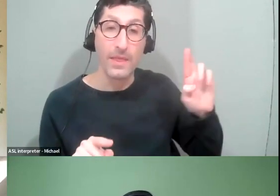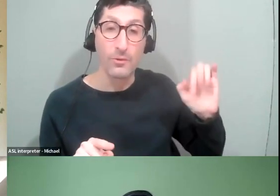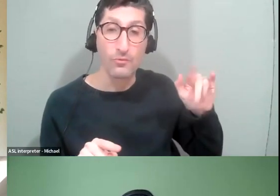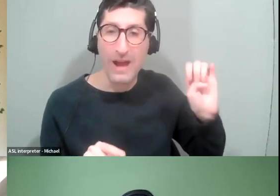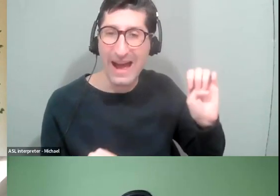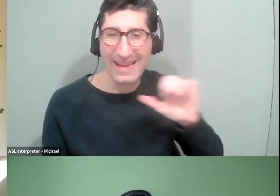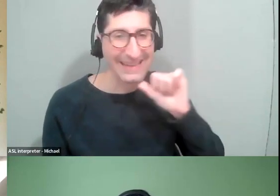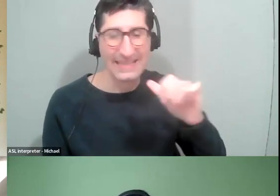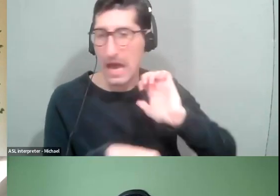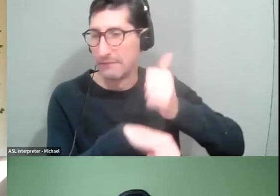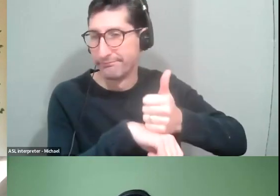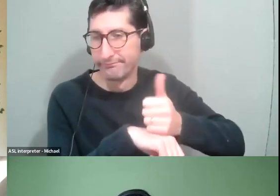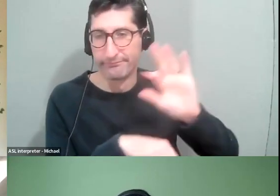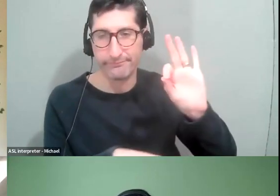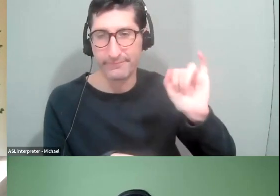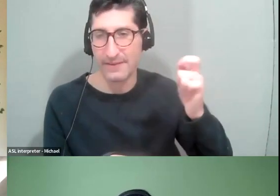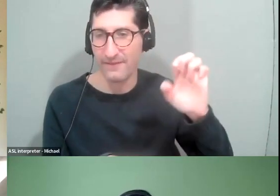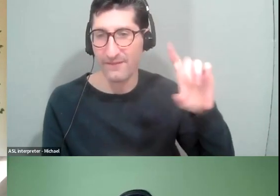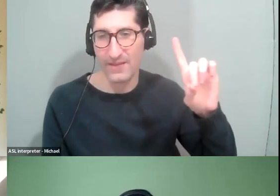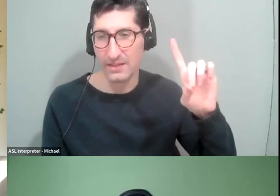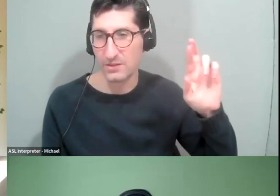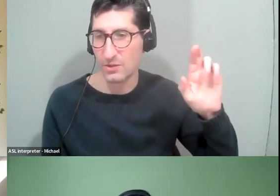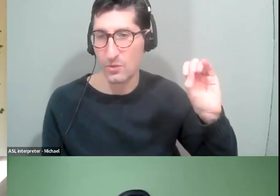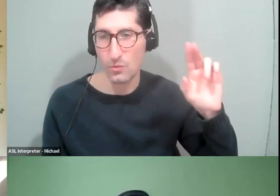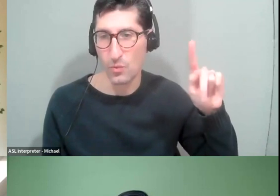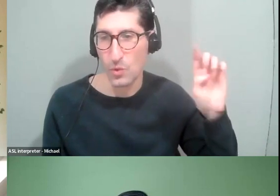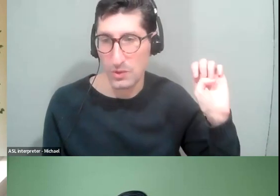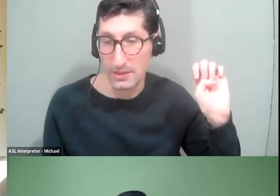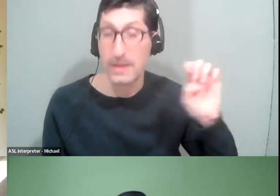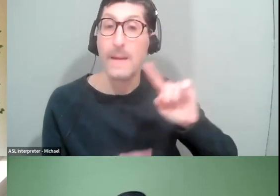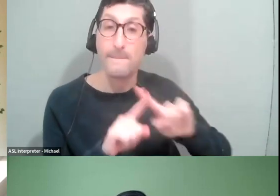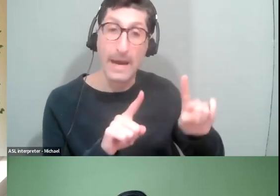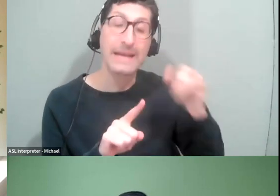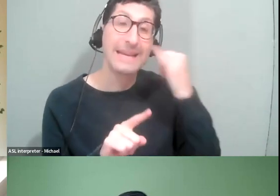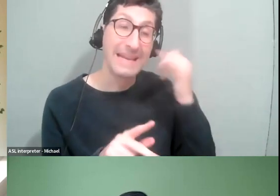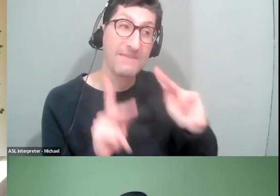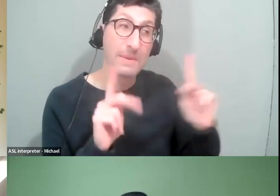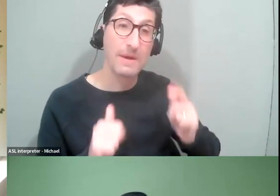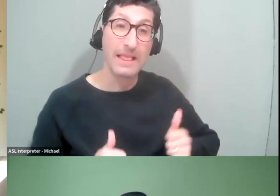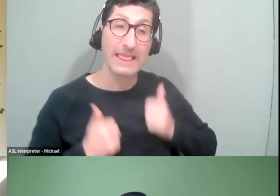it is offered to people who live within a certain distance of a fixed route.